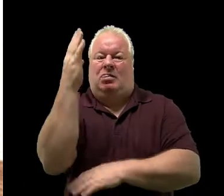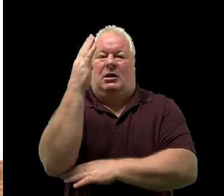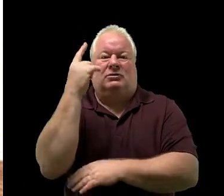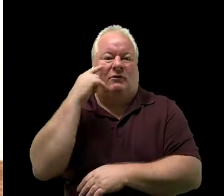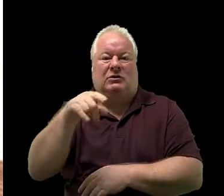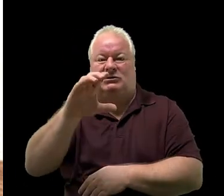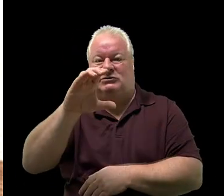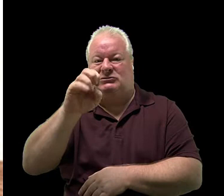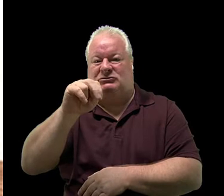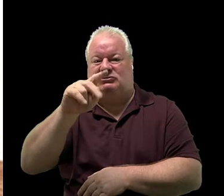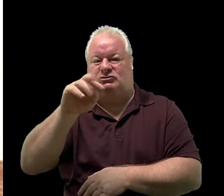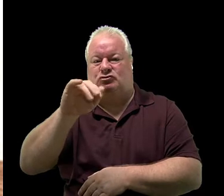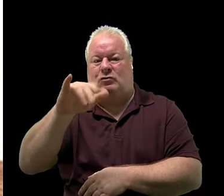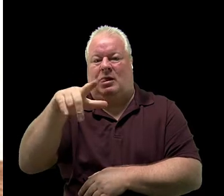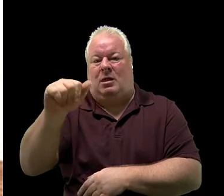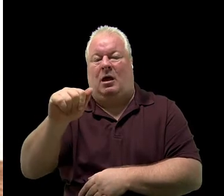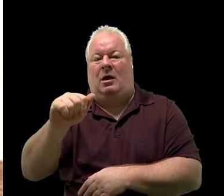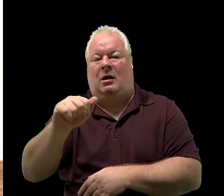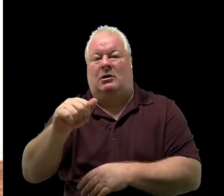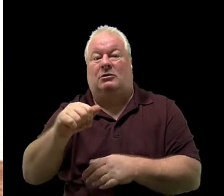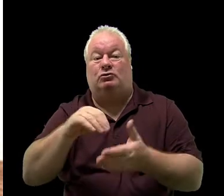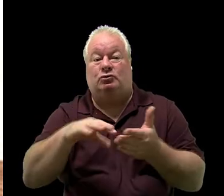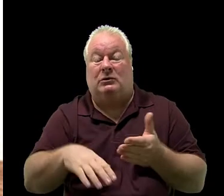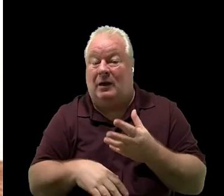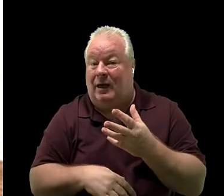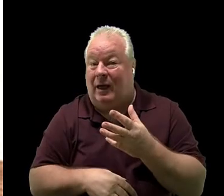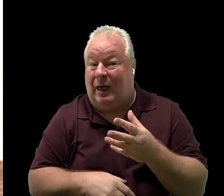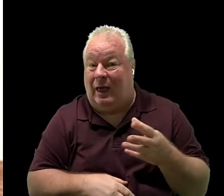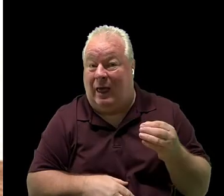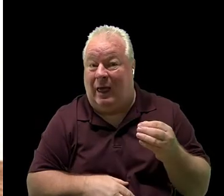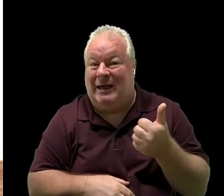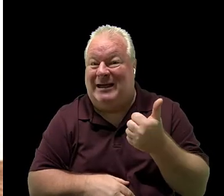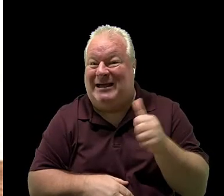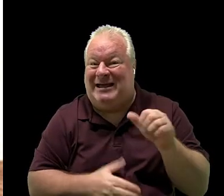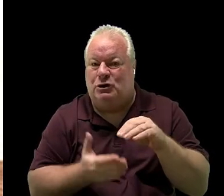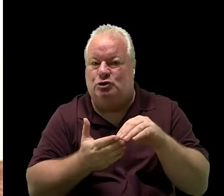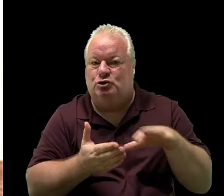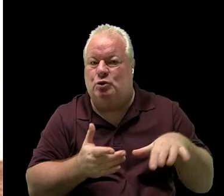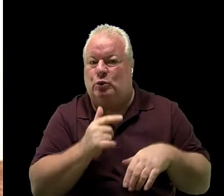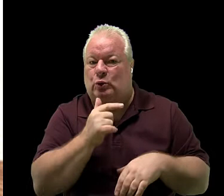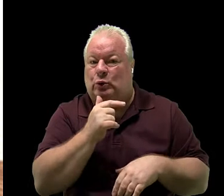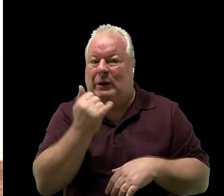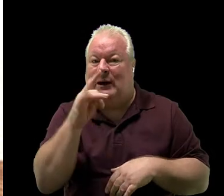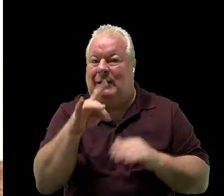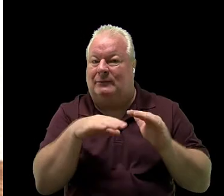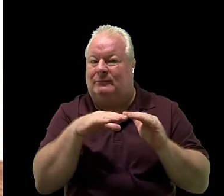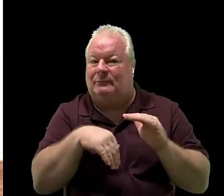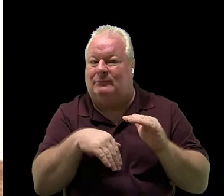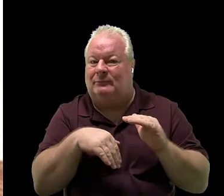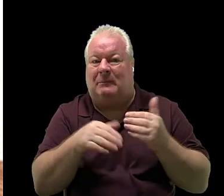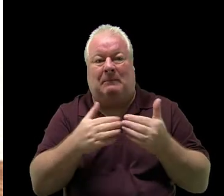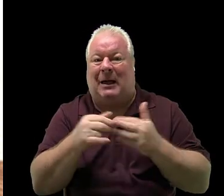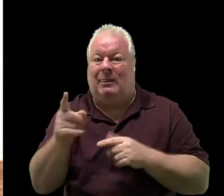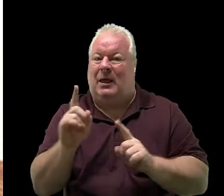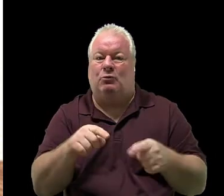Centralia students and any student who is 18 years